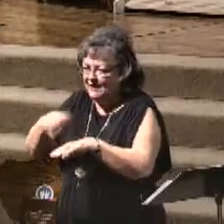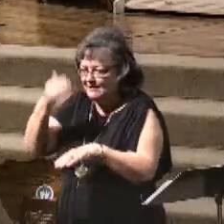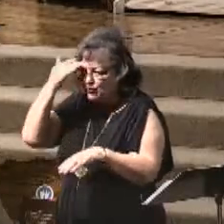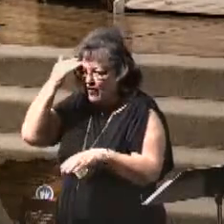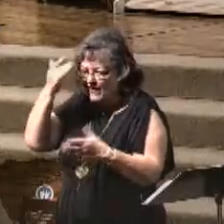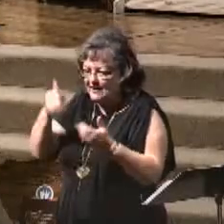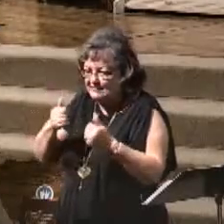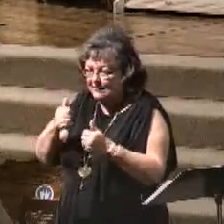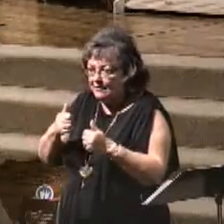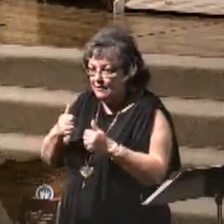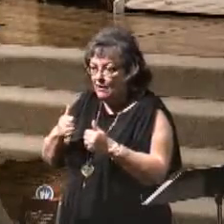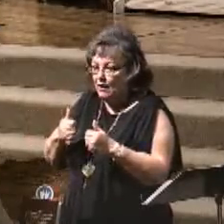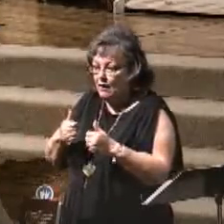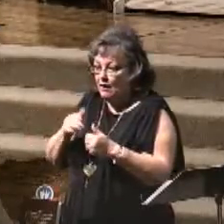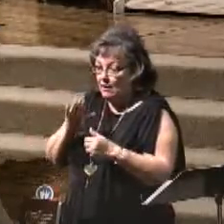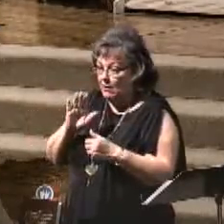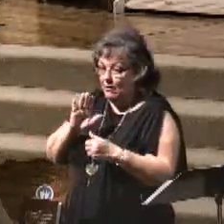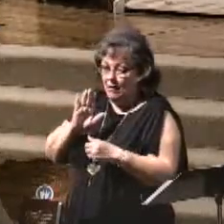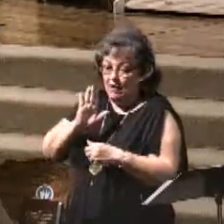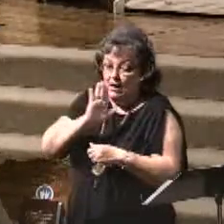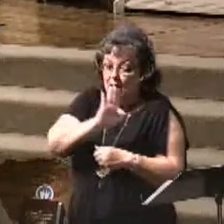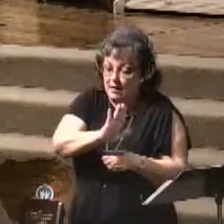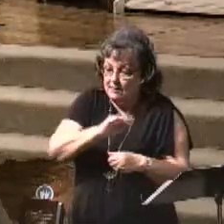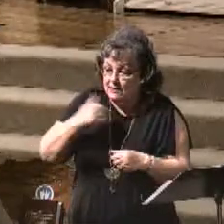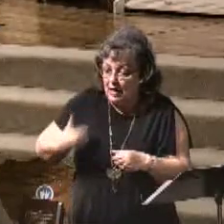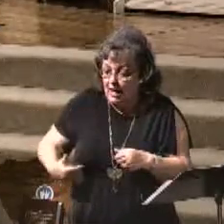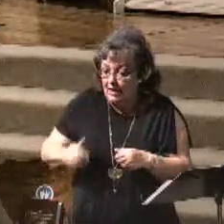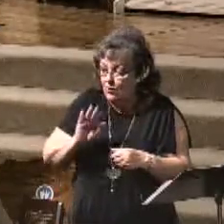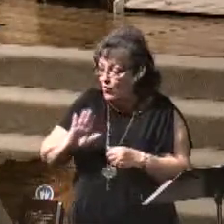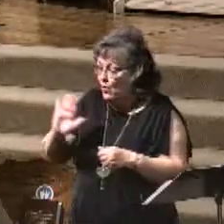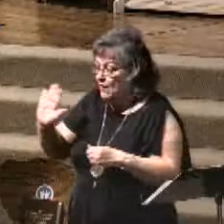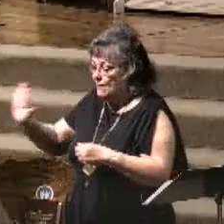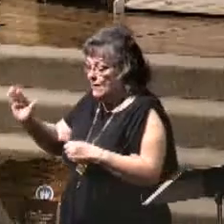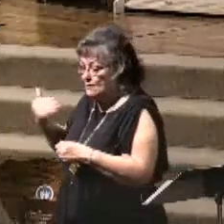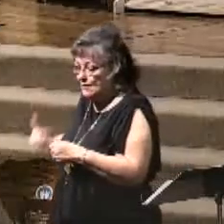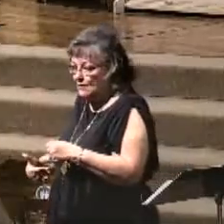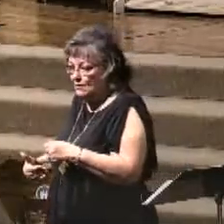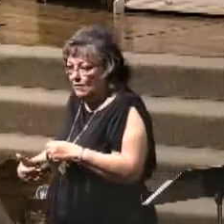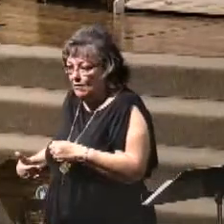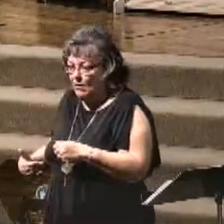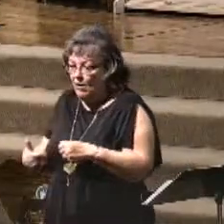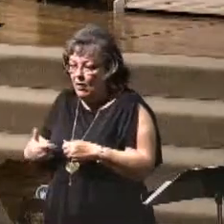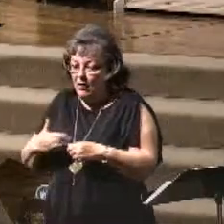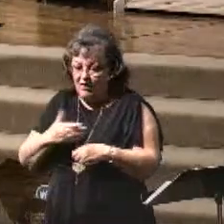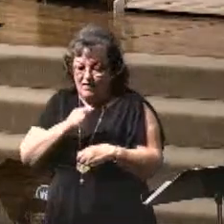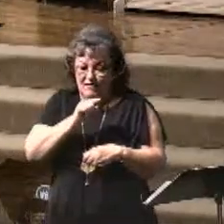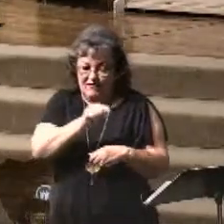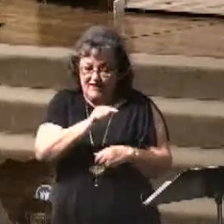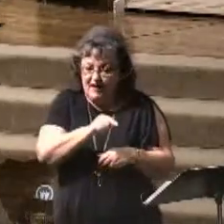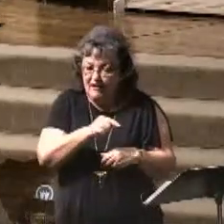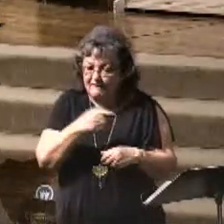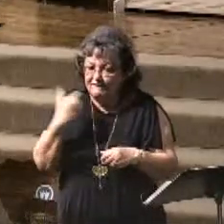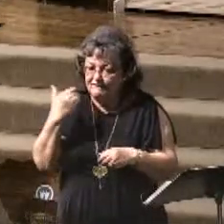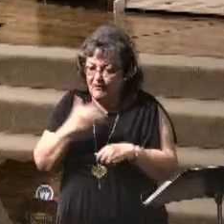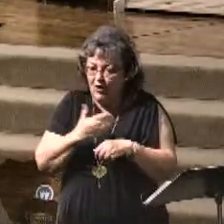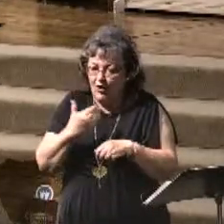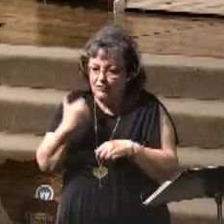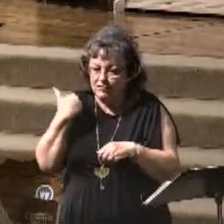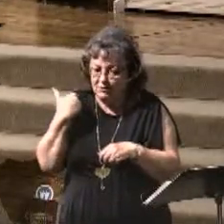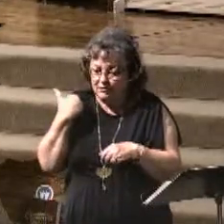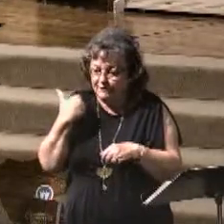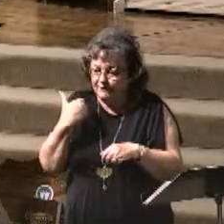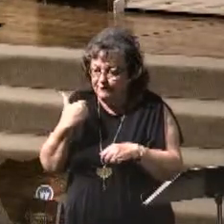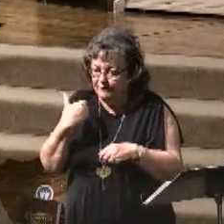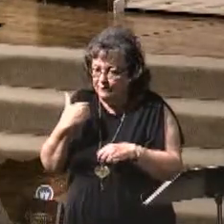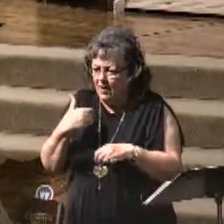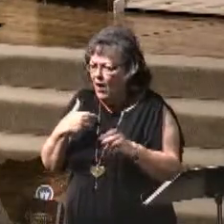or are you on their side? All this stuff that's going on, it's their fault. It's the